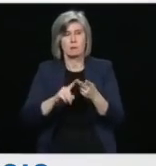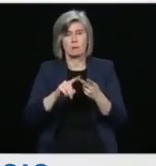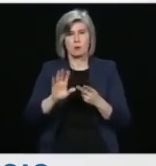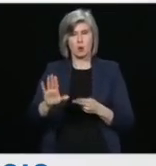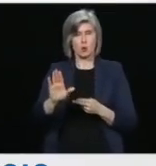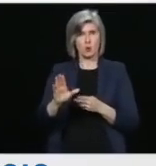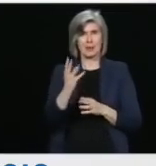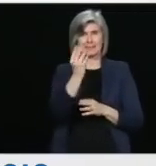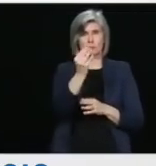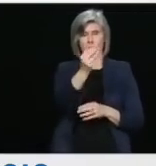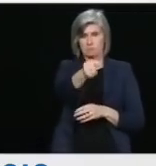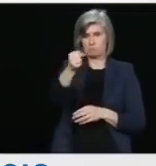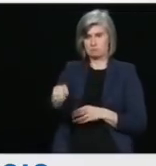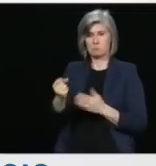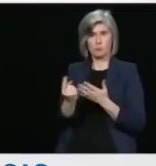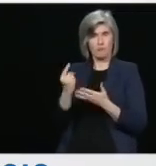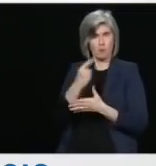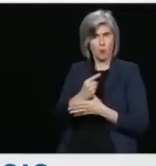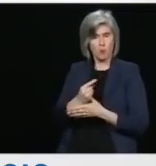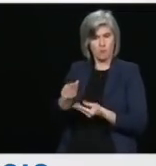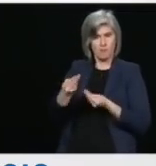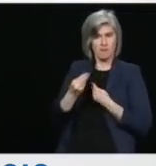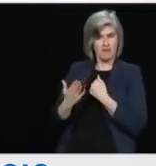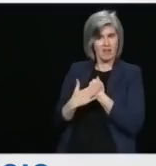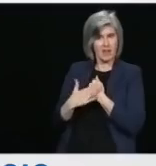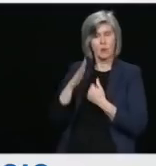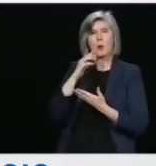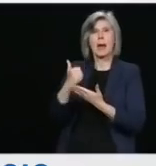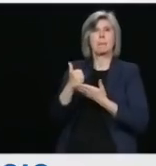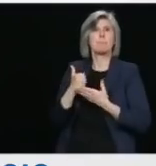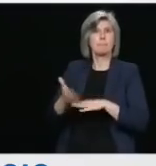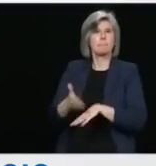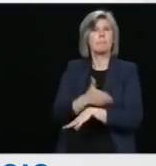I am convinced that the Department of Justice is up to the task. Thank you.